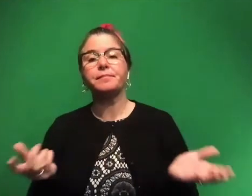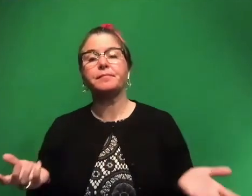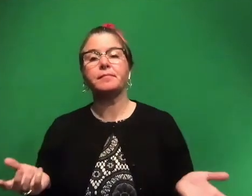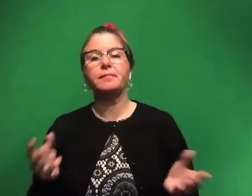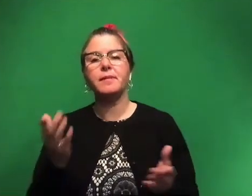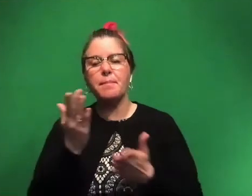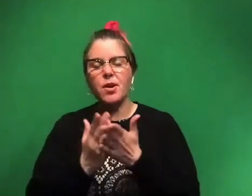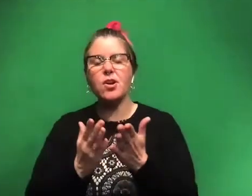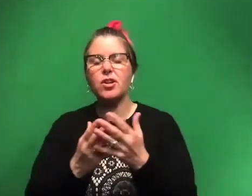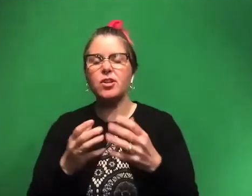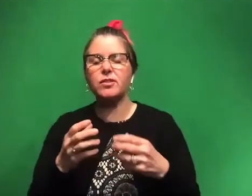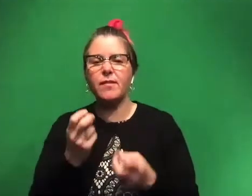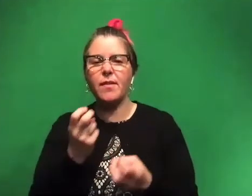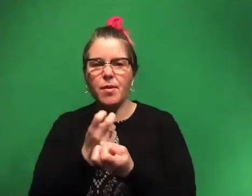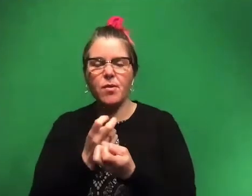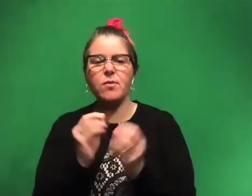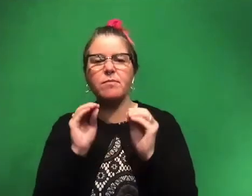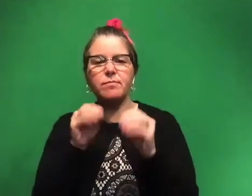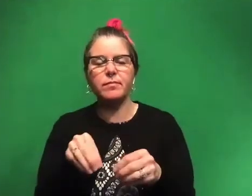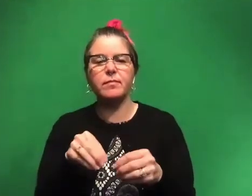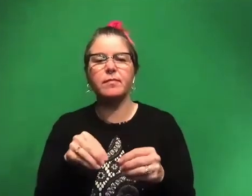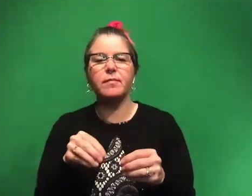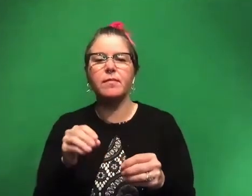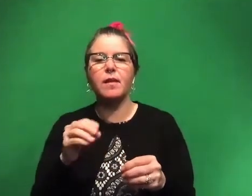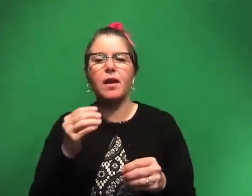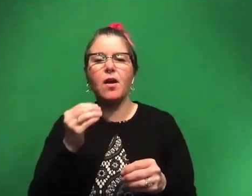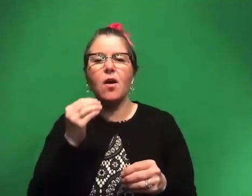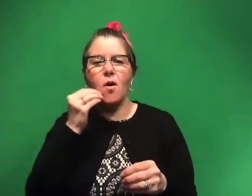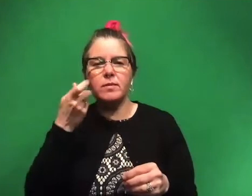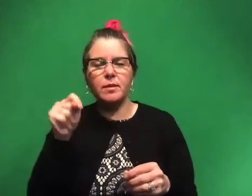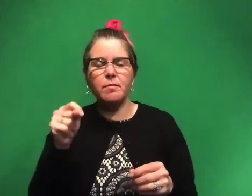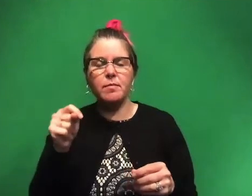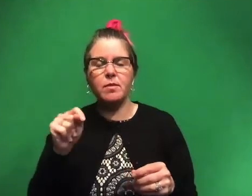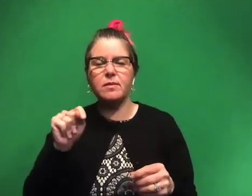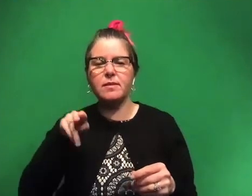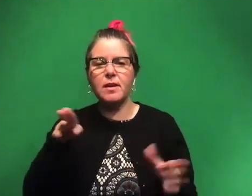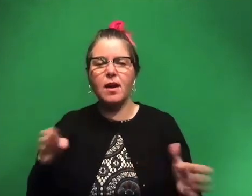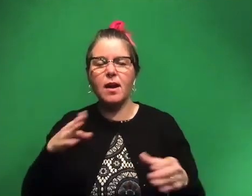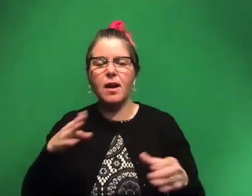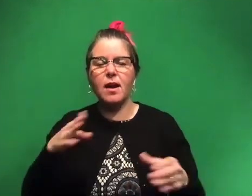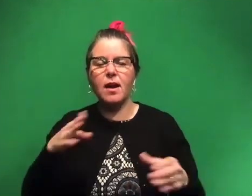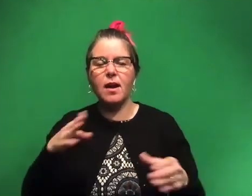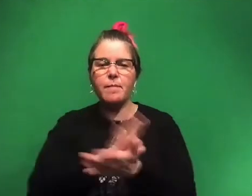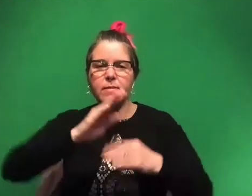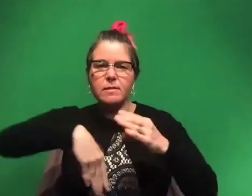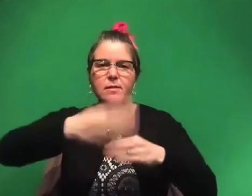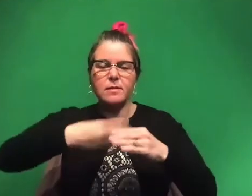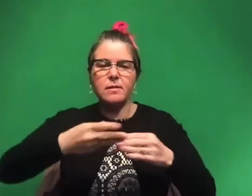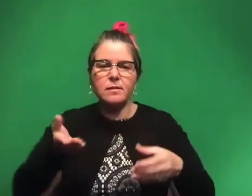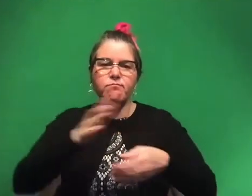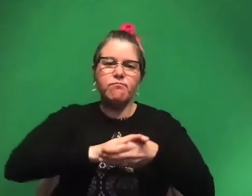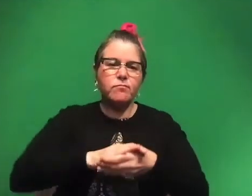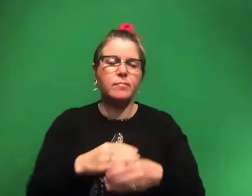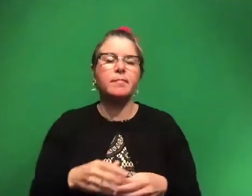pieces like chunks of bone will be put into those Home Depot tubs and wrapped in some toilet paper and put in there. Bigger